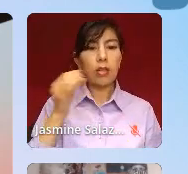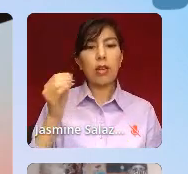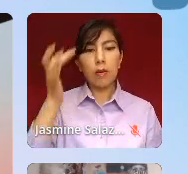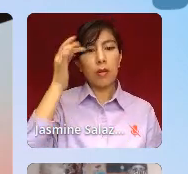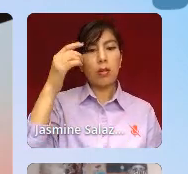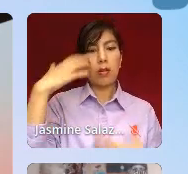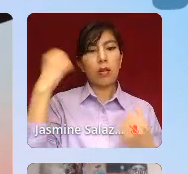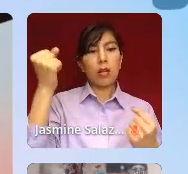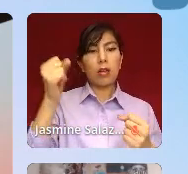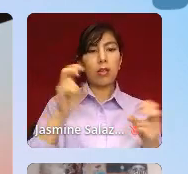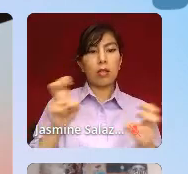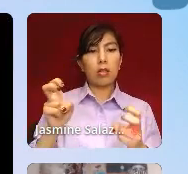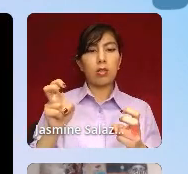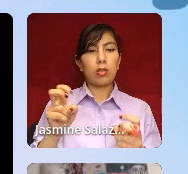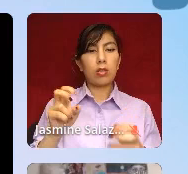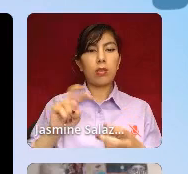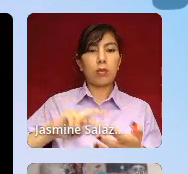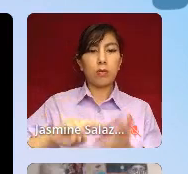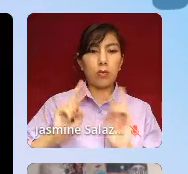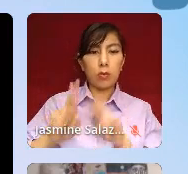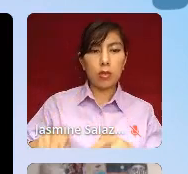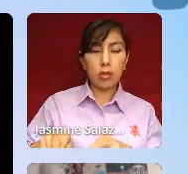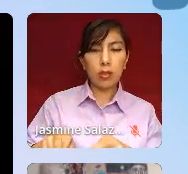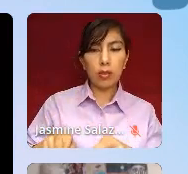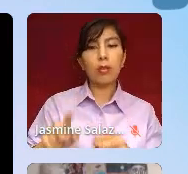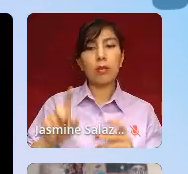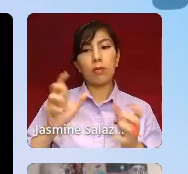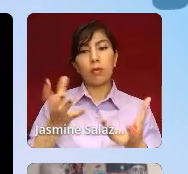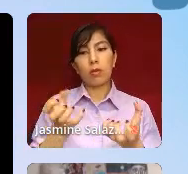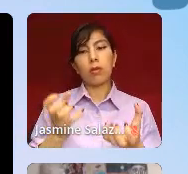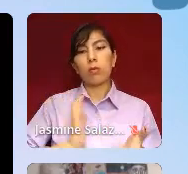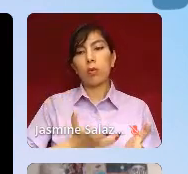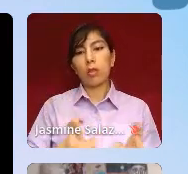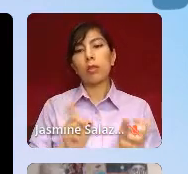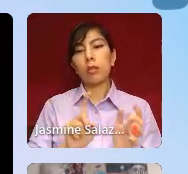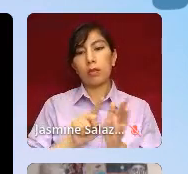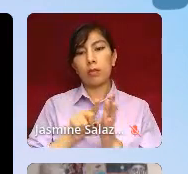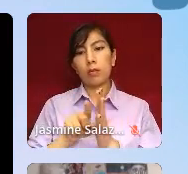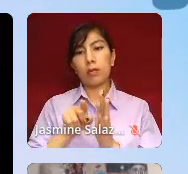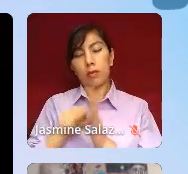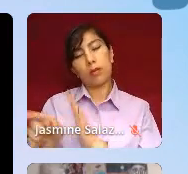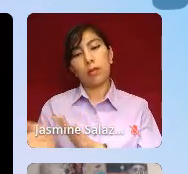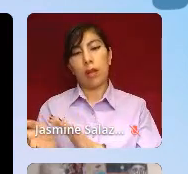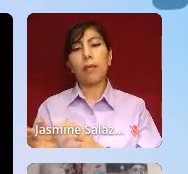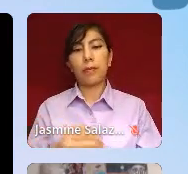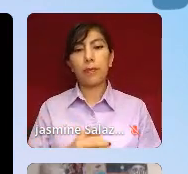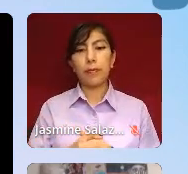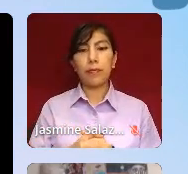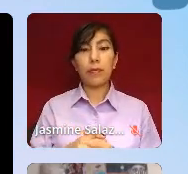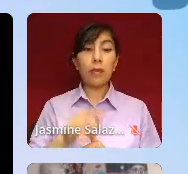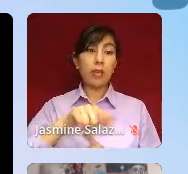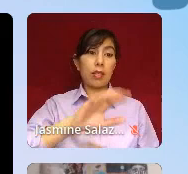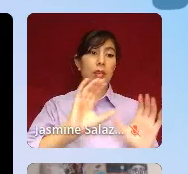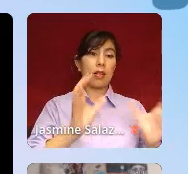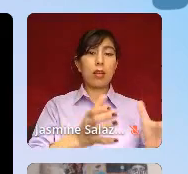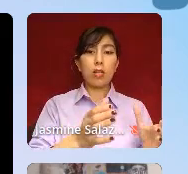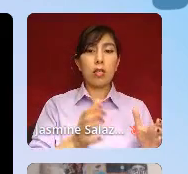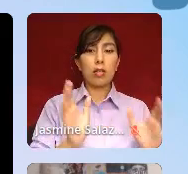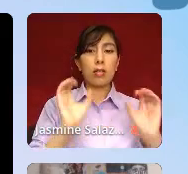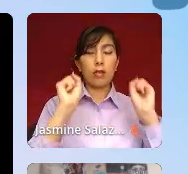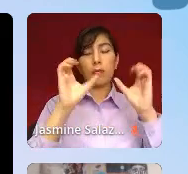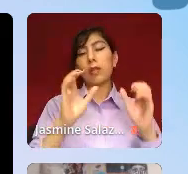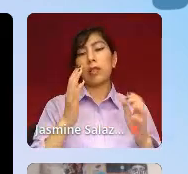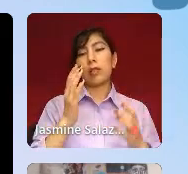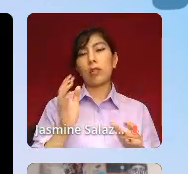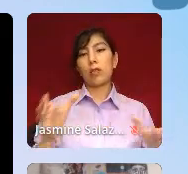All right, so I ended up talking to this group, and they're an amazing group of people because again, I wanted to hear my story, but also,